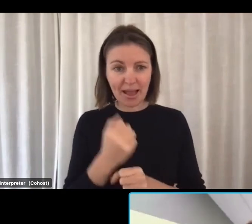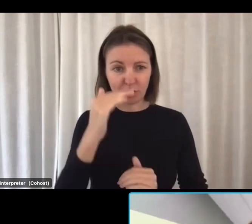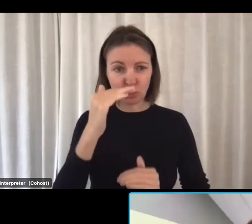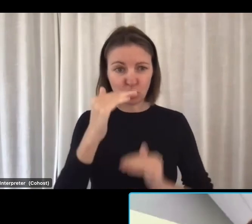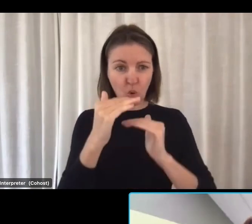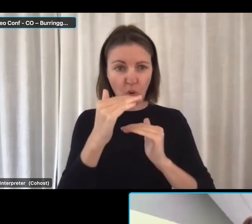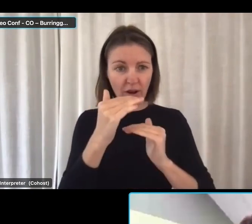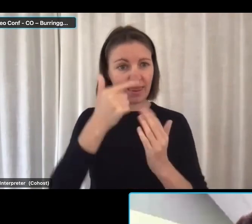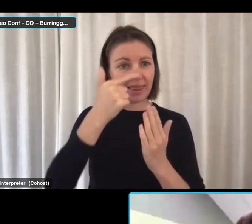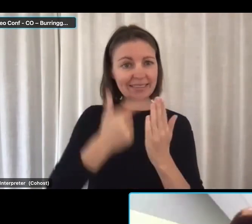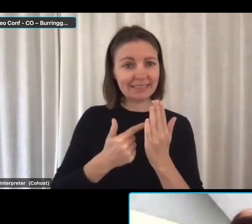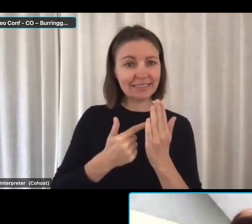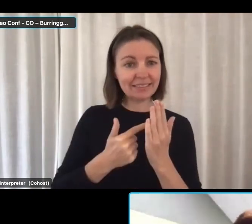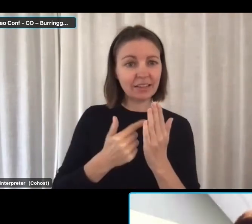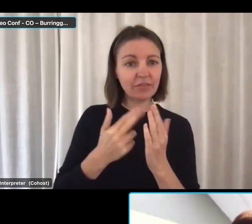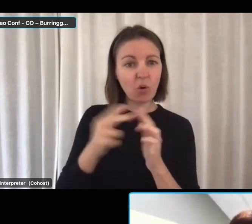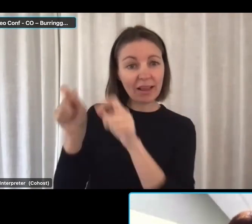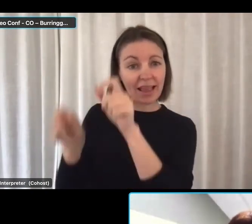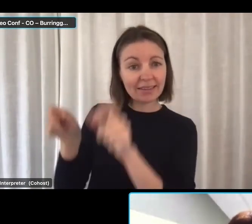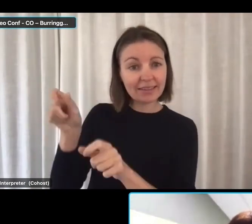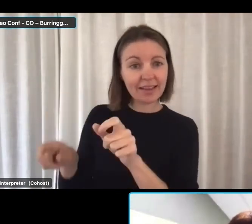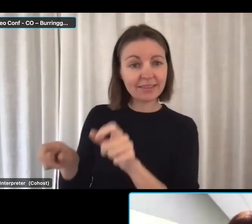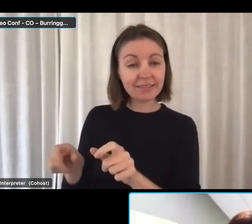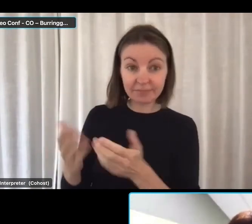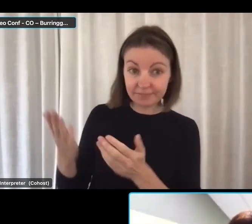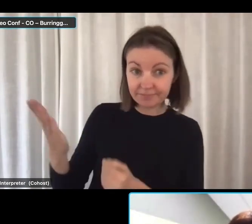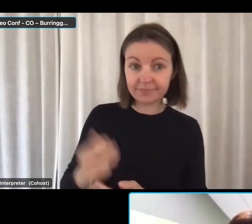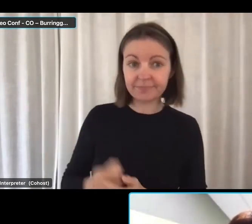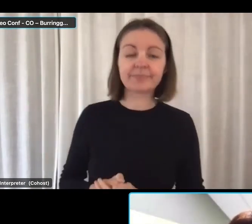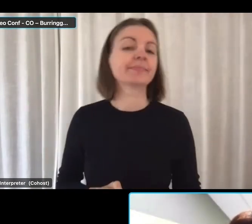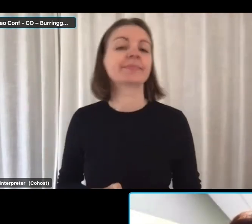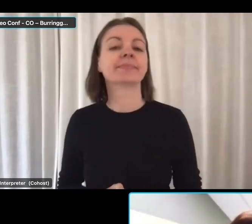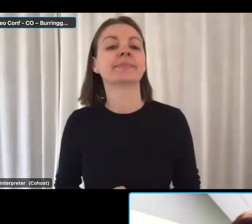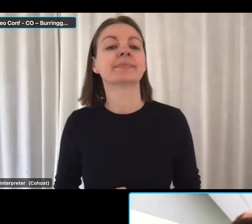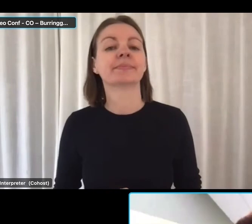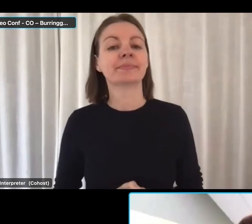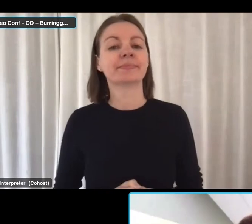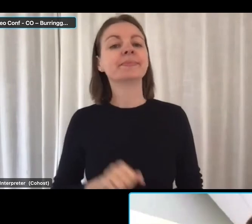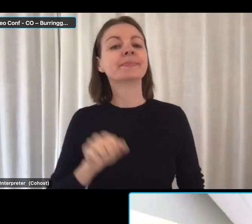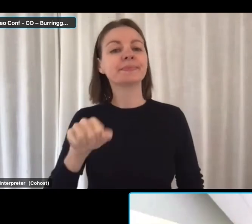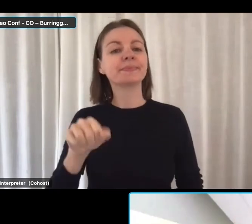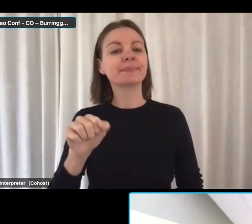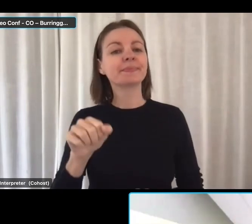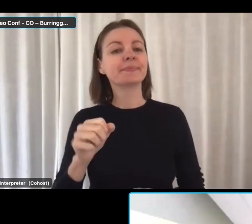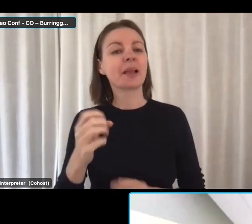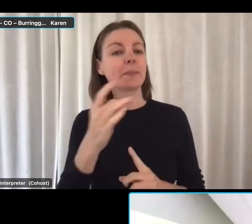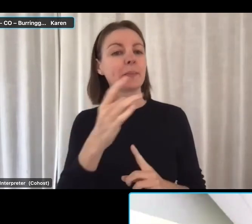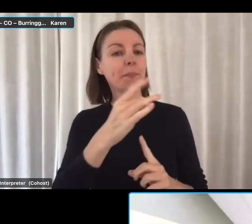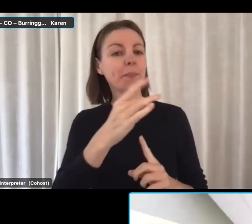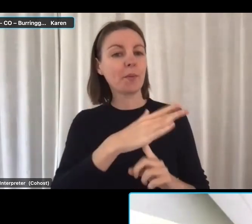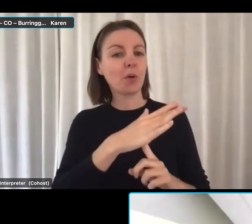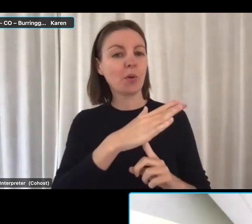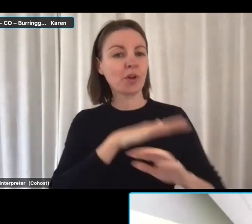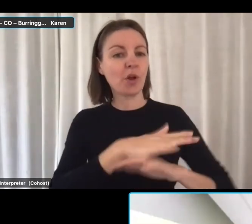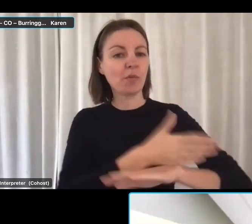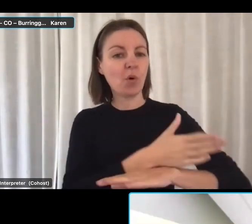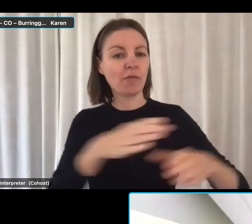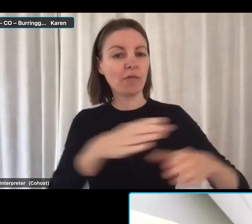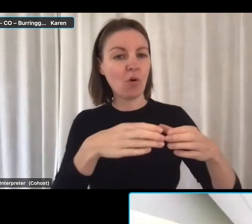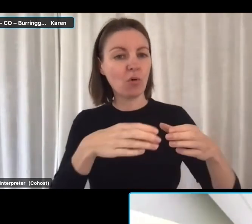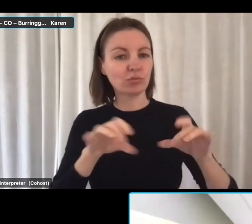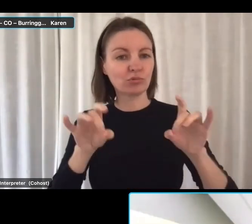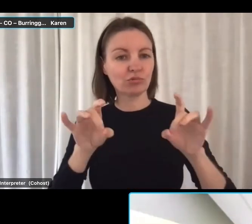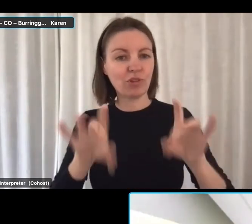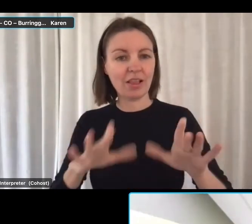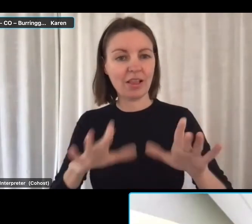Would you like to expand on that one? Yeah, thank you. I think one of the important things about Workforce Australia online